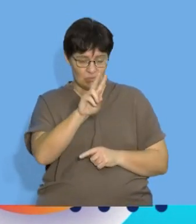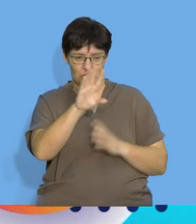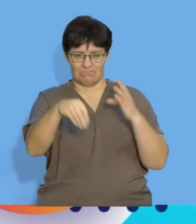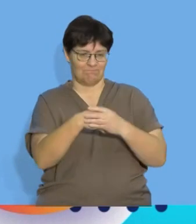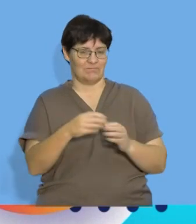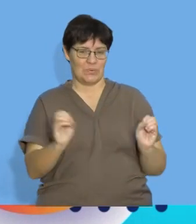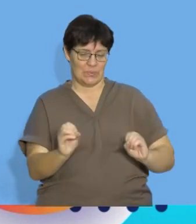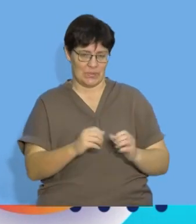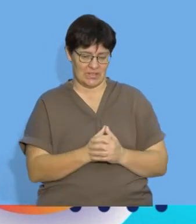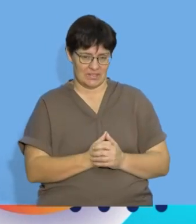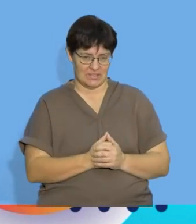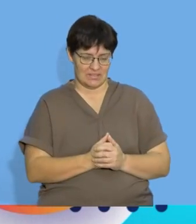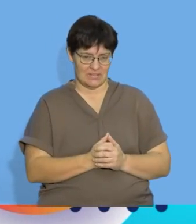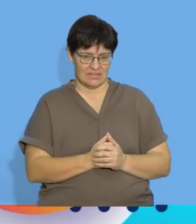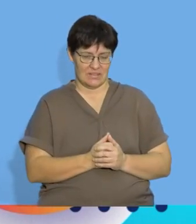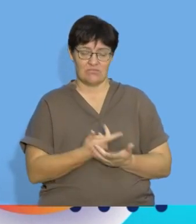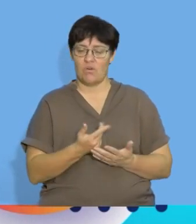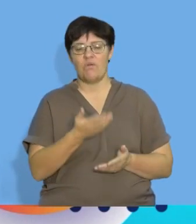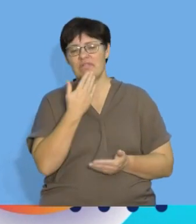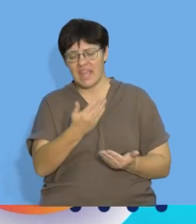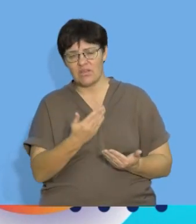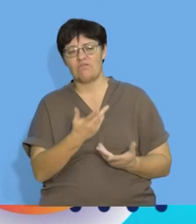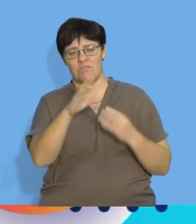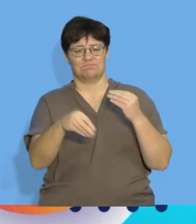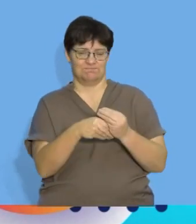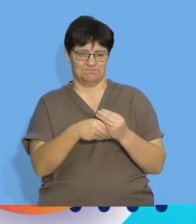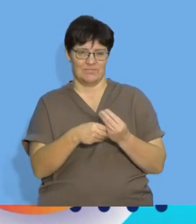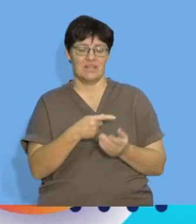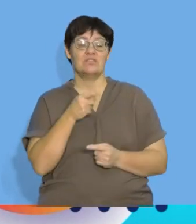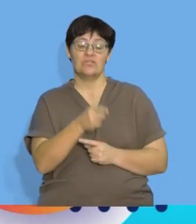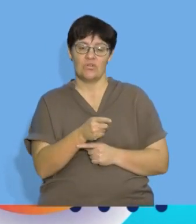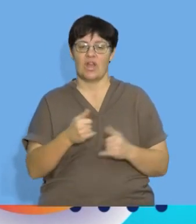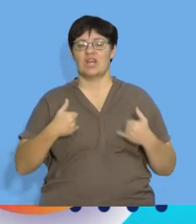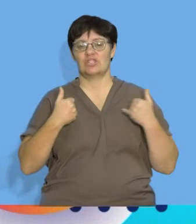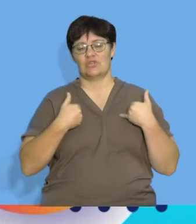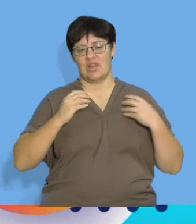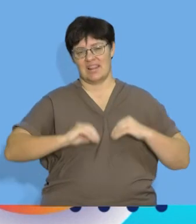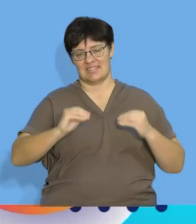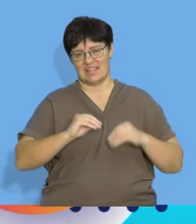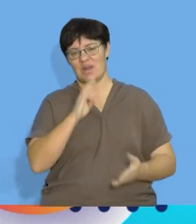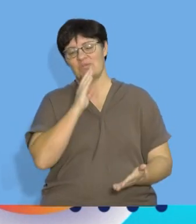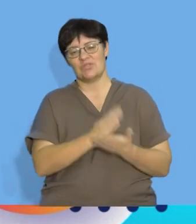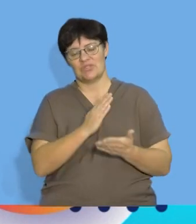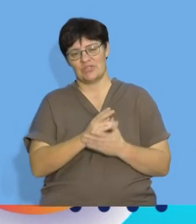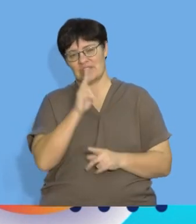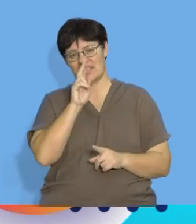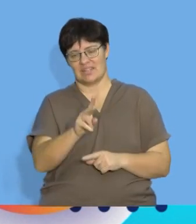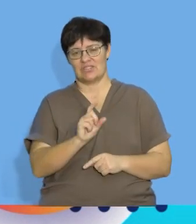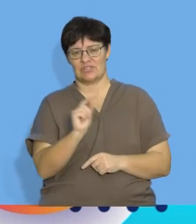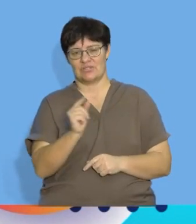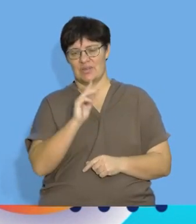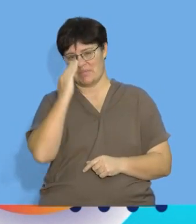sequence but otherwise thank you so much for joining me today I hope that you guys enjoyed the lesson and I'm sure I'll see you again soon